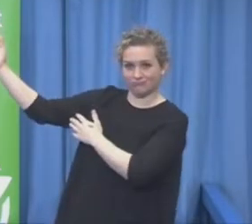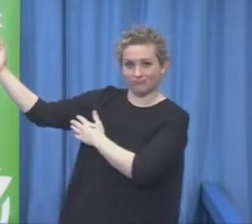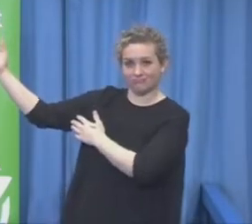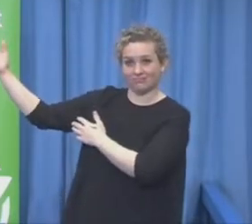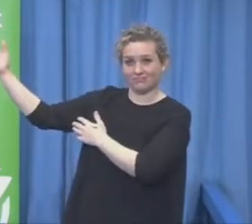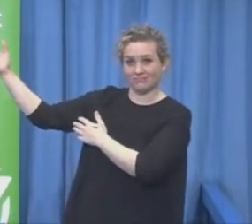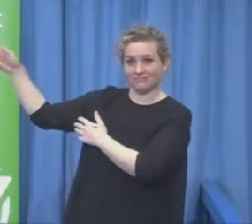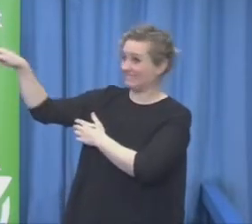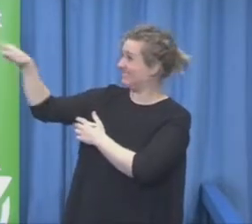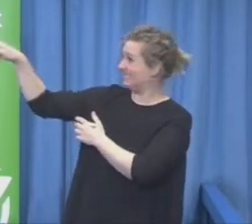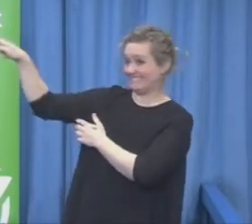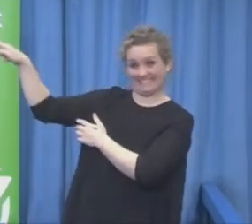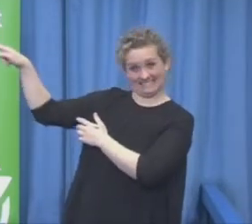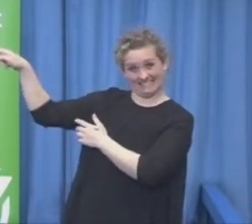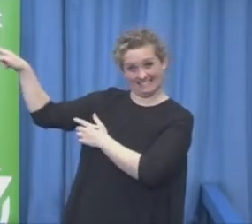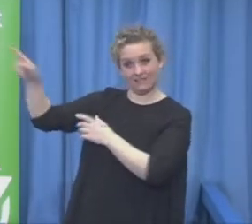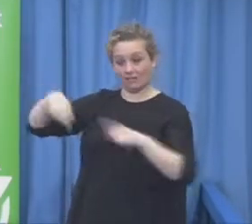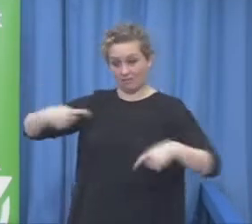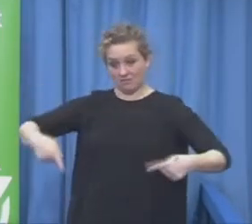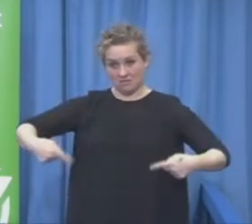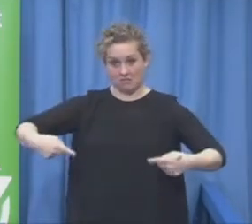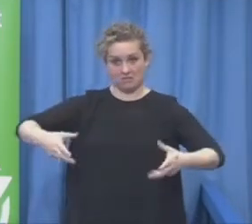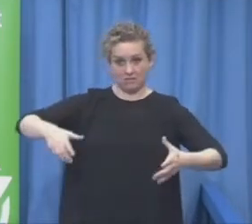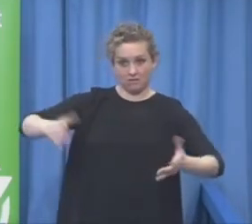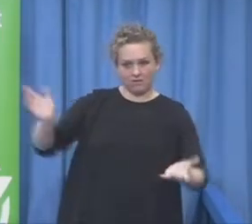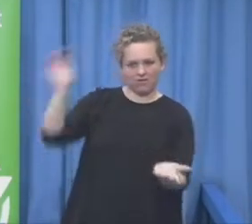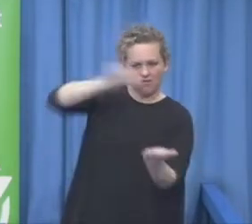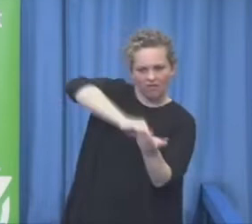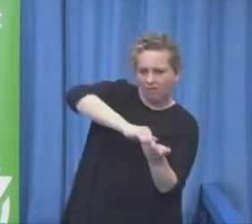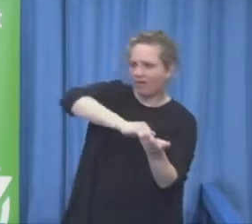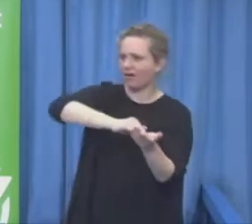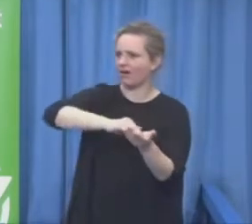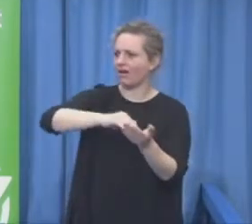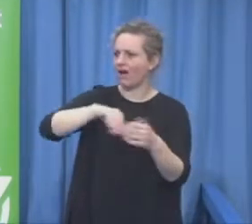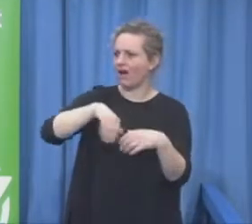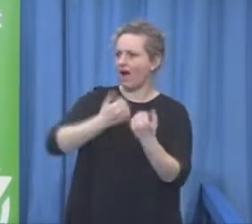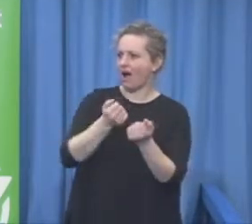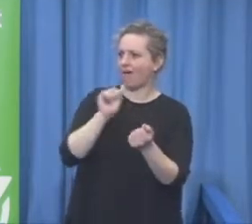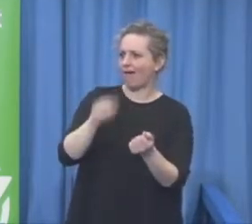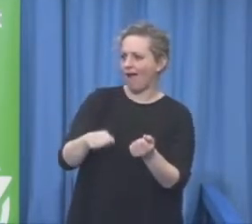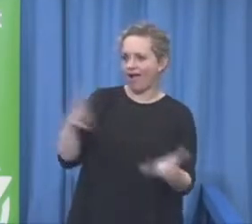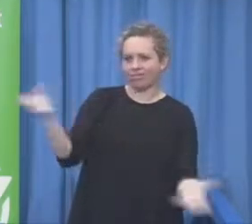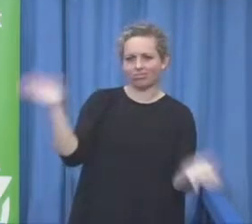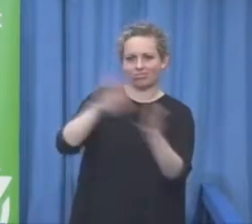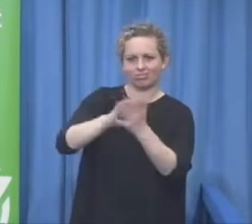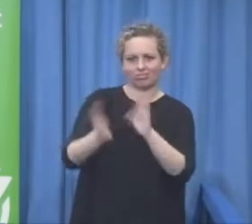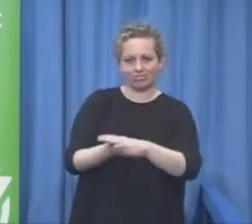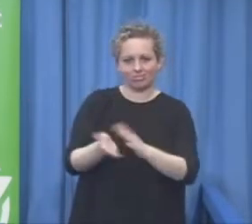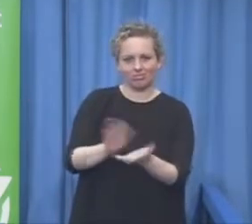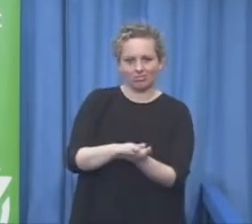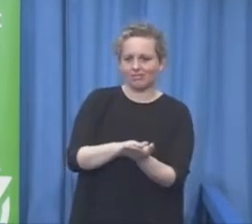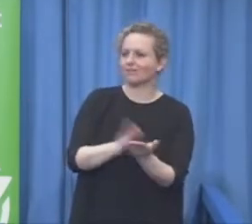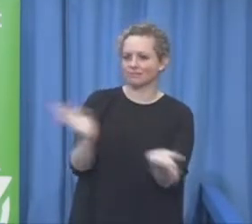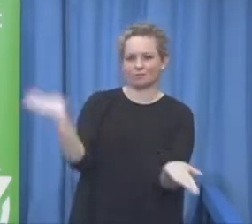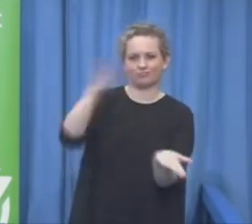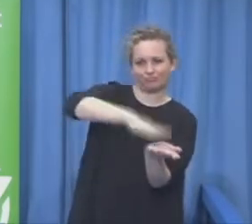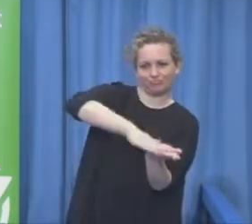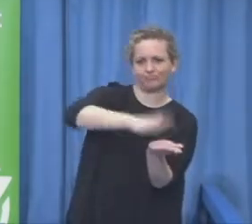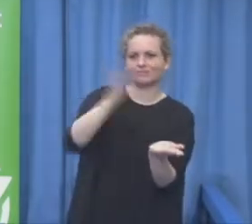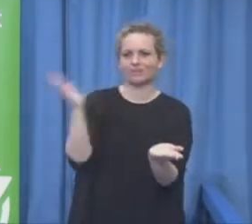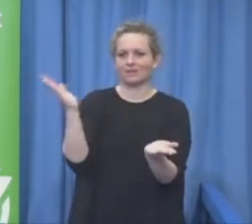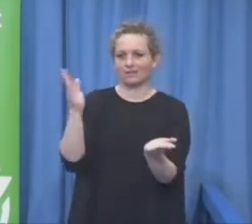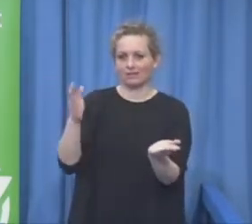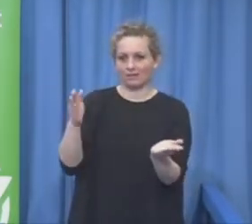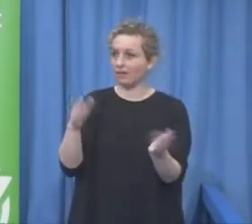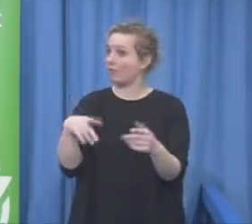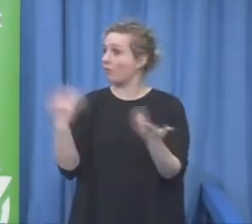this so typical welfare the put the graphics on that and let's go